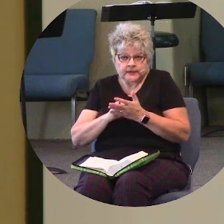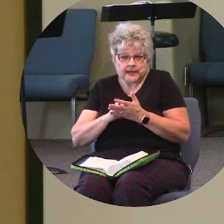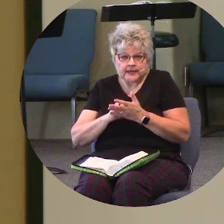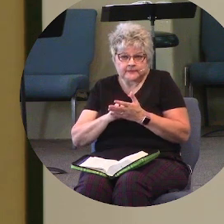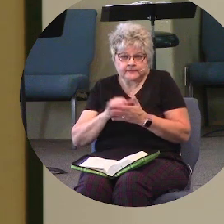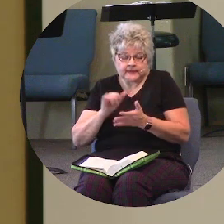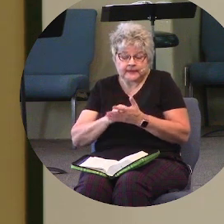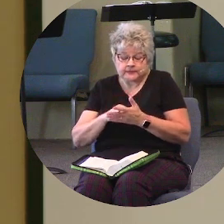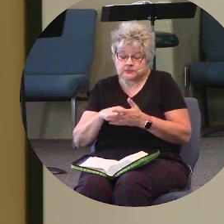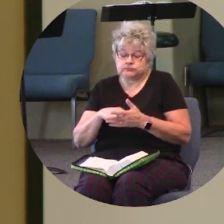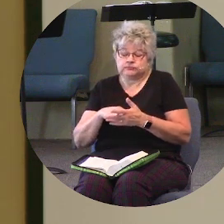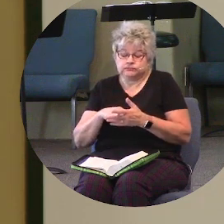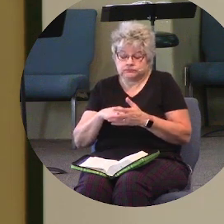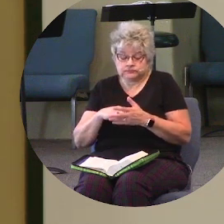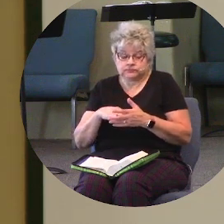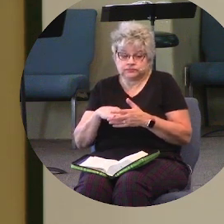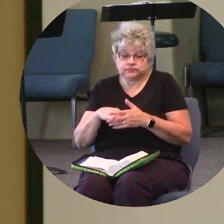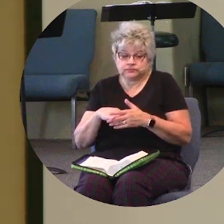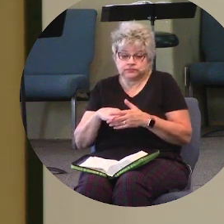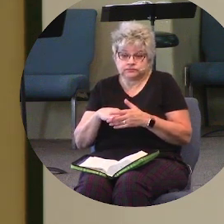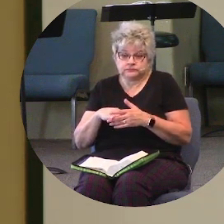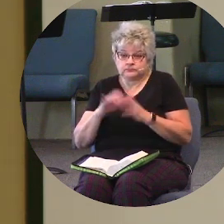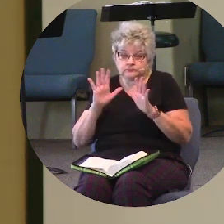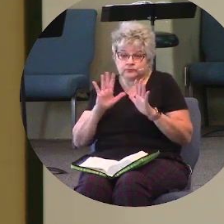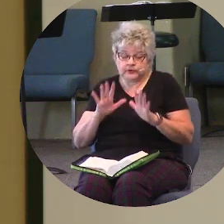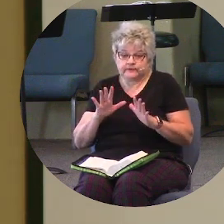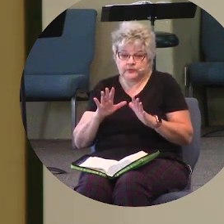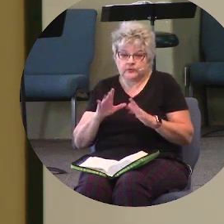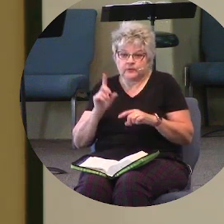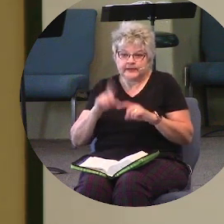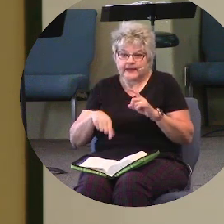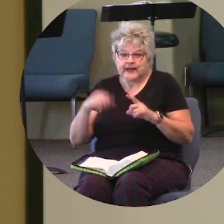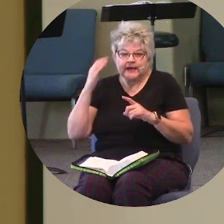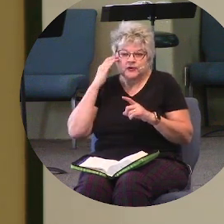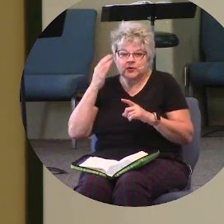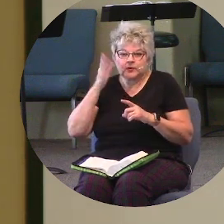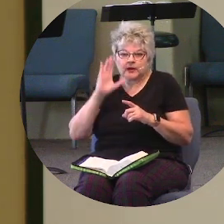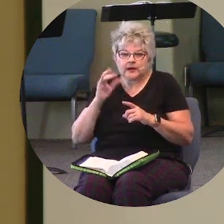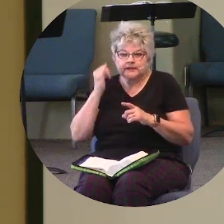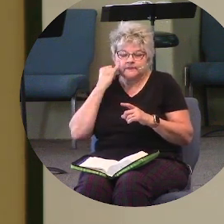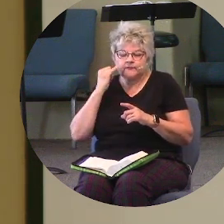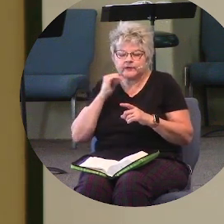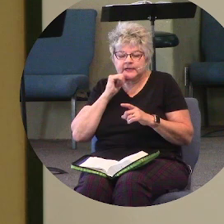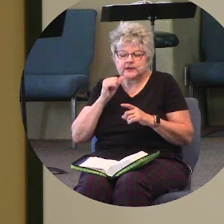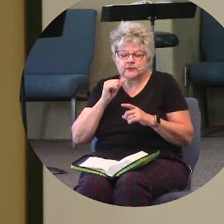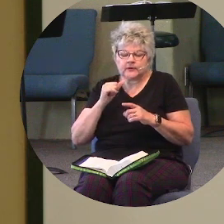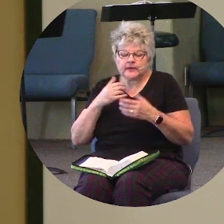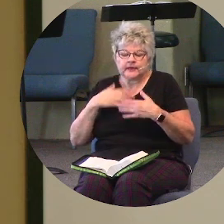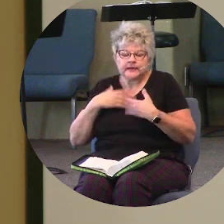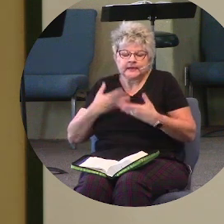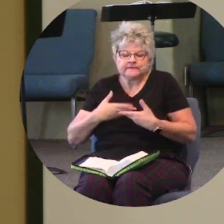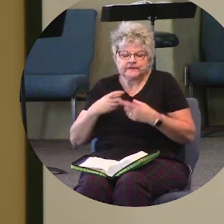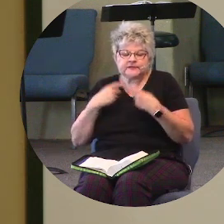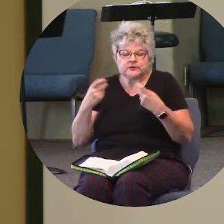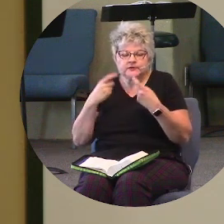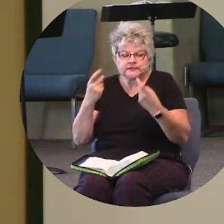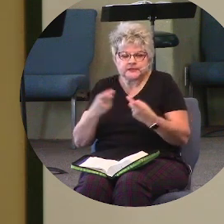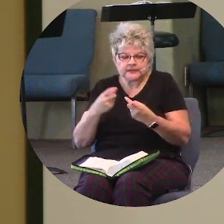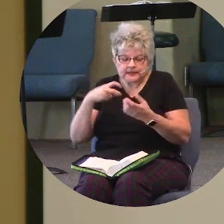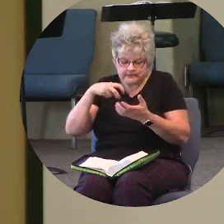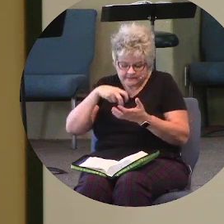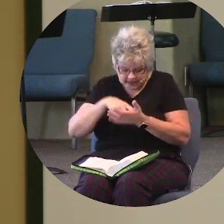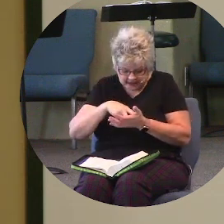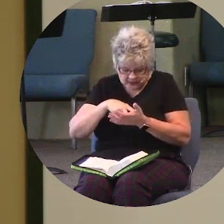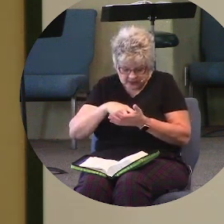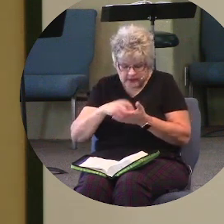incredible, we can't know God unless we confess our sin and repent and turn to him and bow a knee to him.